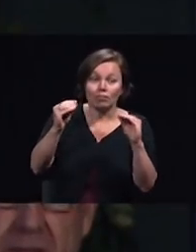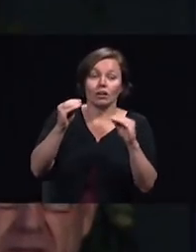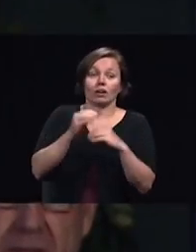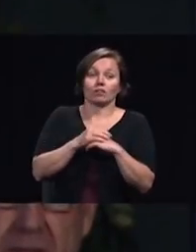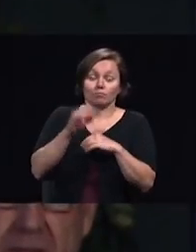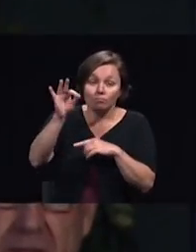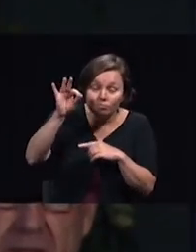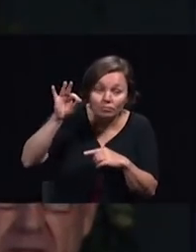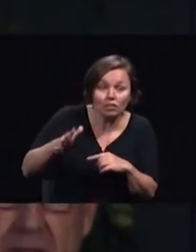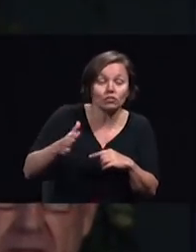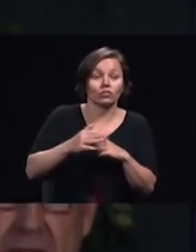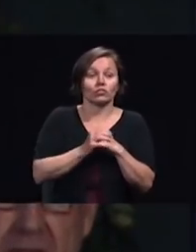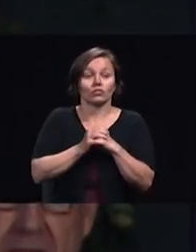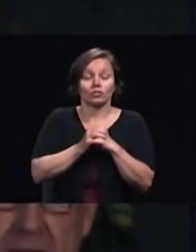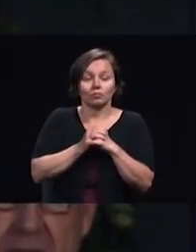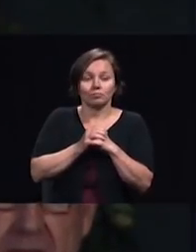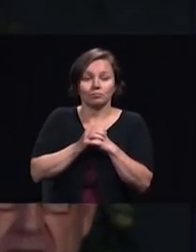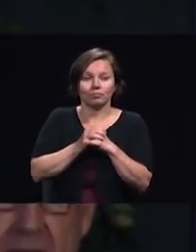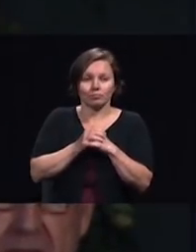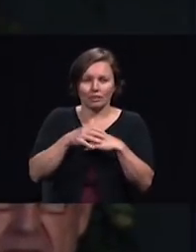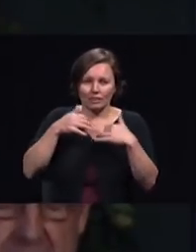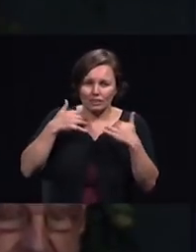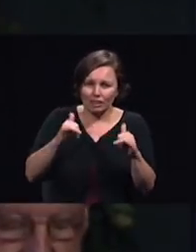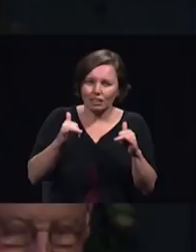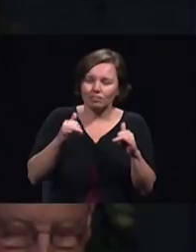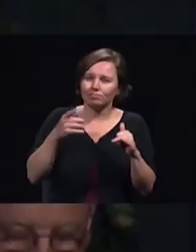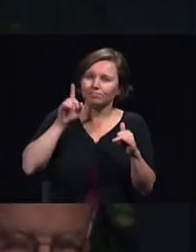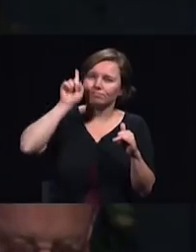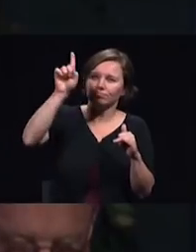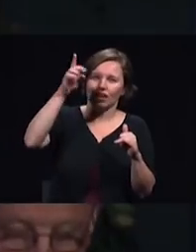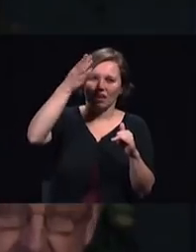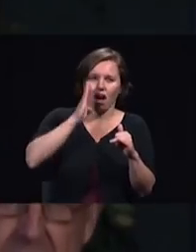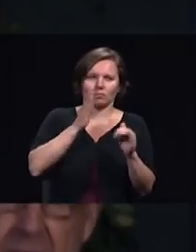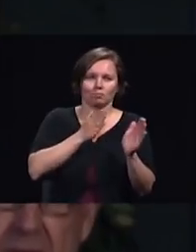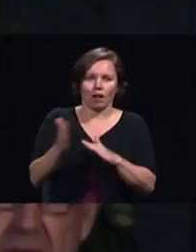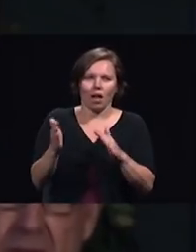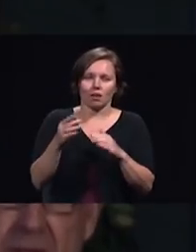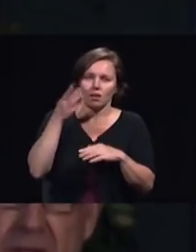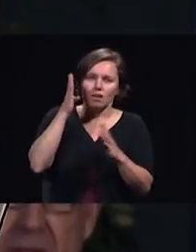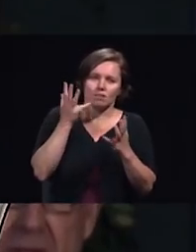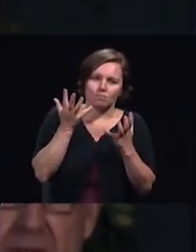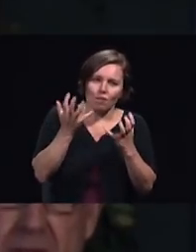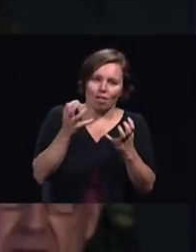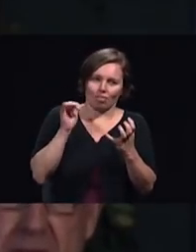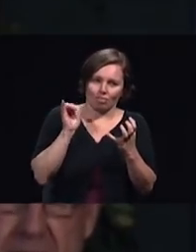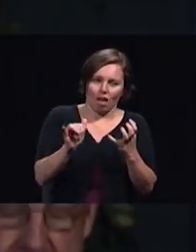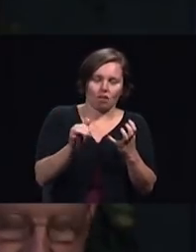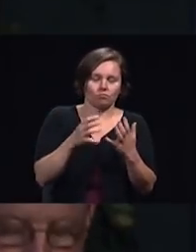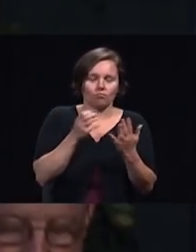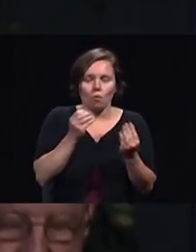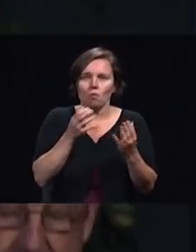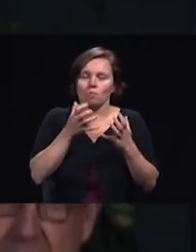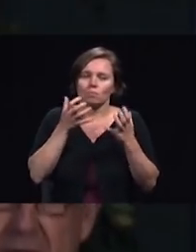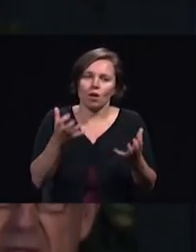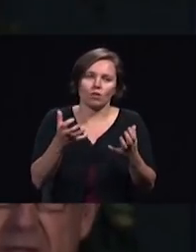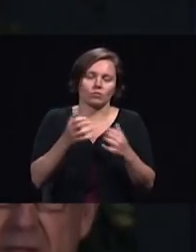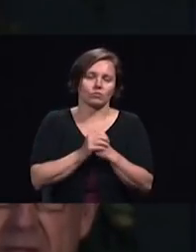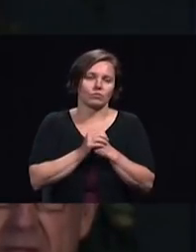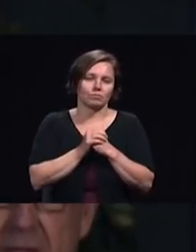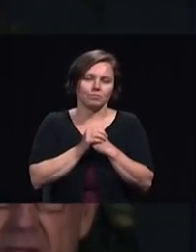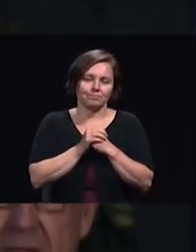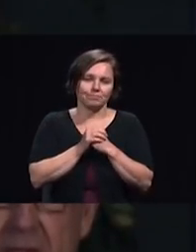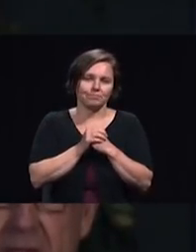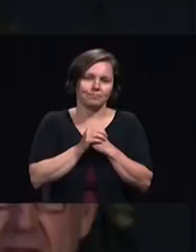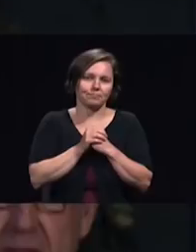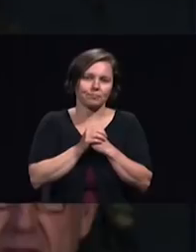this is still his plan and his longing desire at the 2011 annual